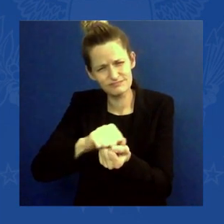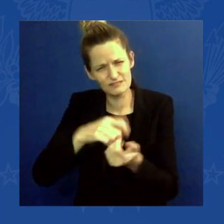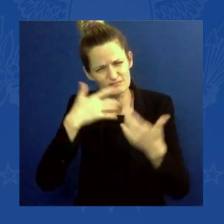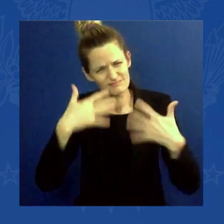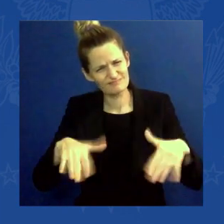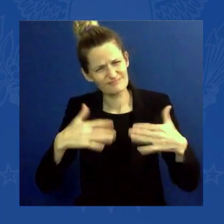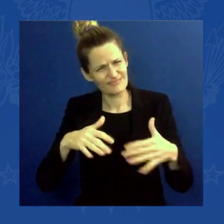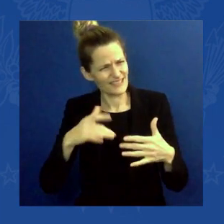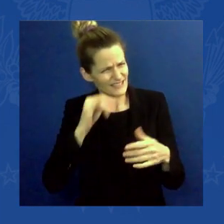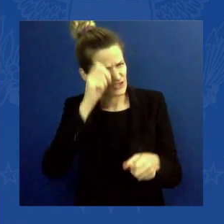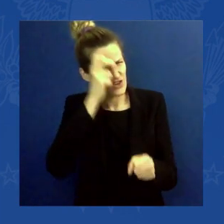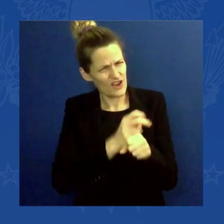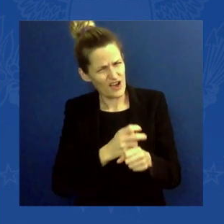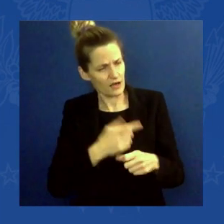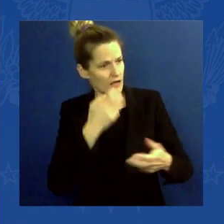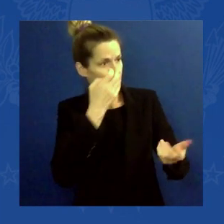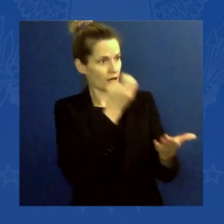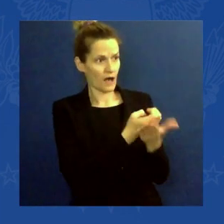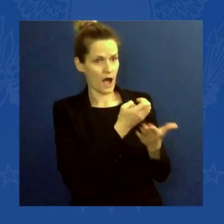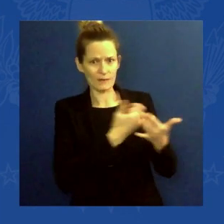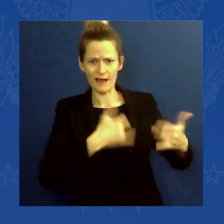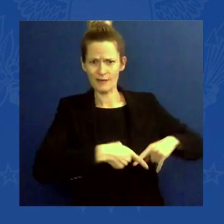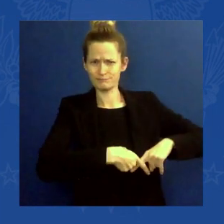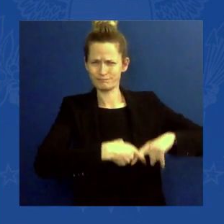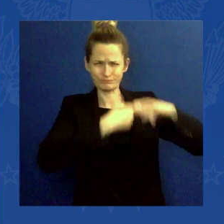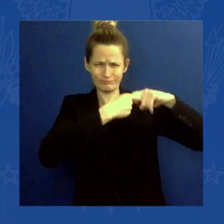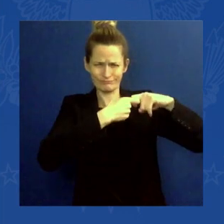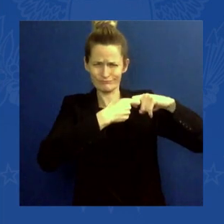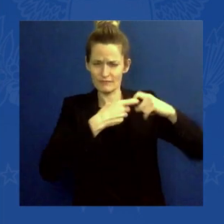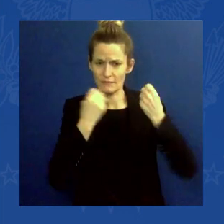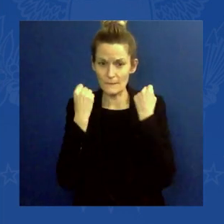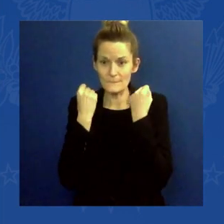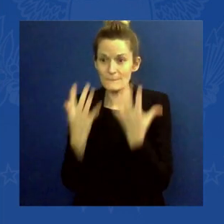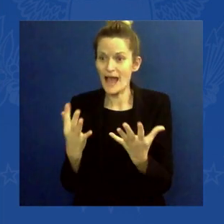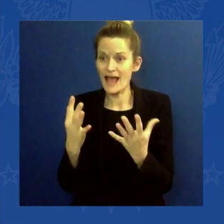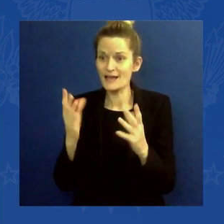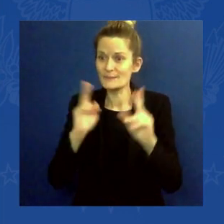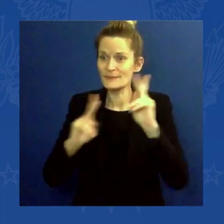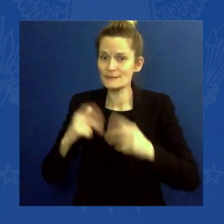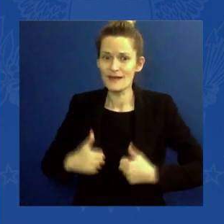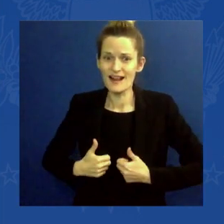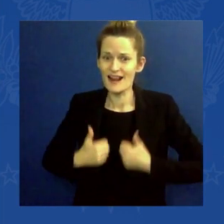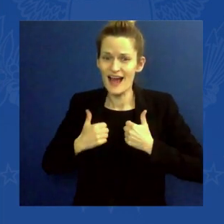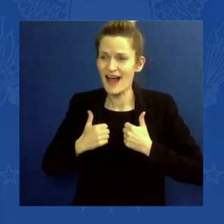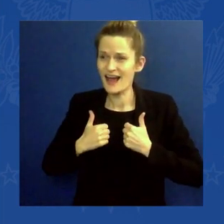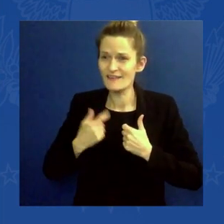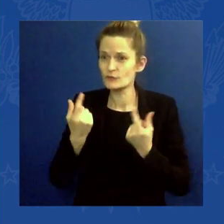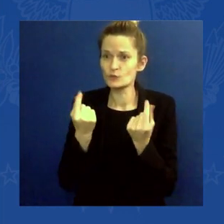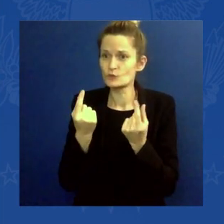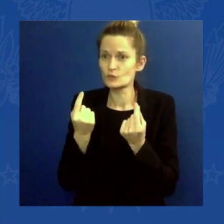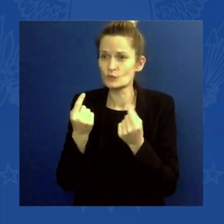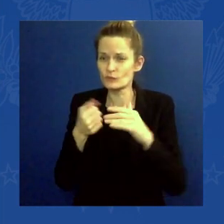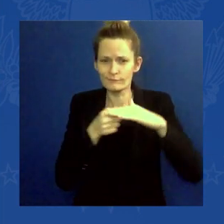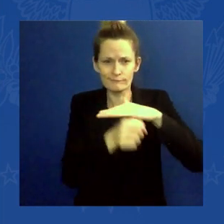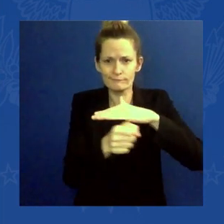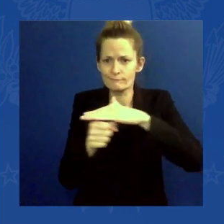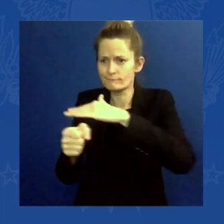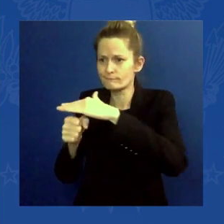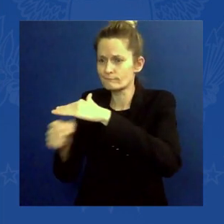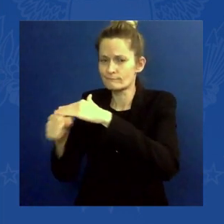forced to live in shelters. Everyone in Northern California knows the time of the year